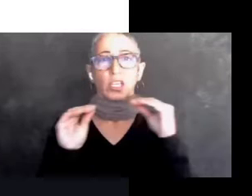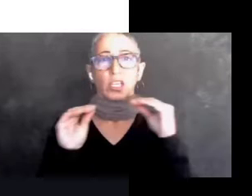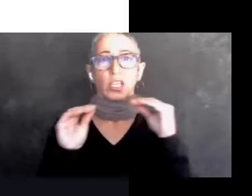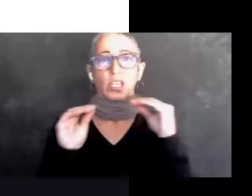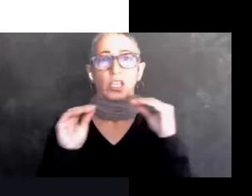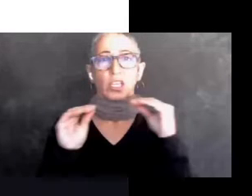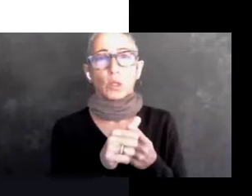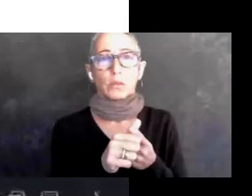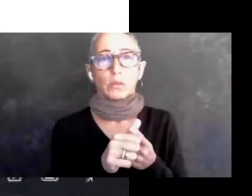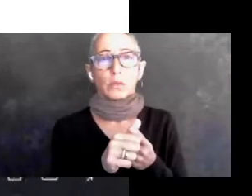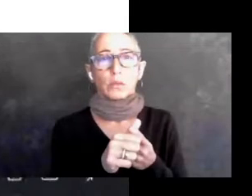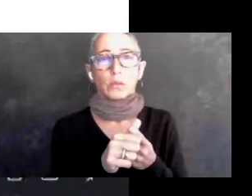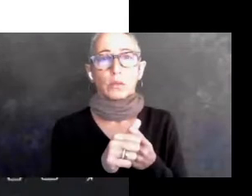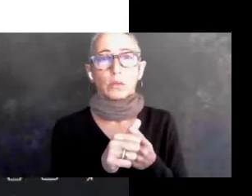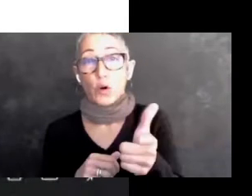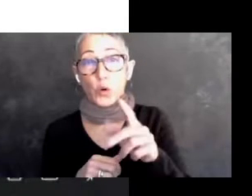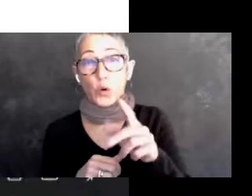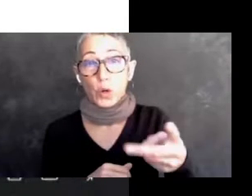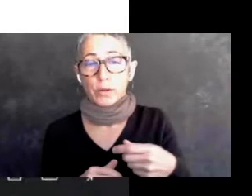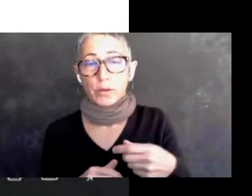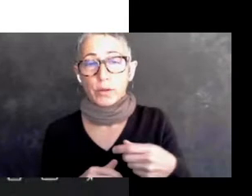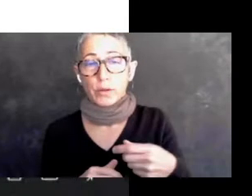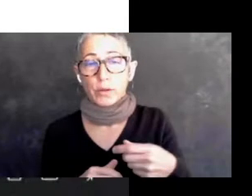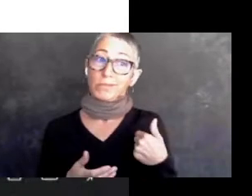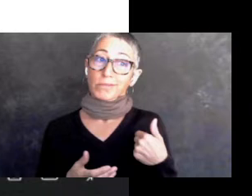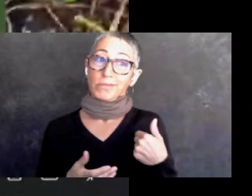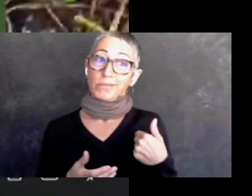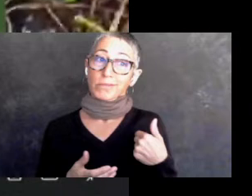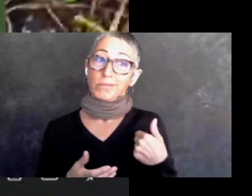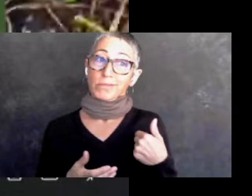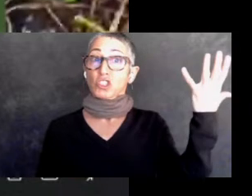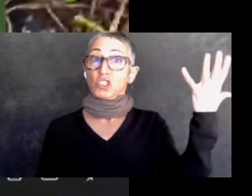afterwards. It's not making us rich, but it's making us happy.